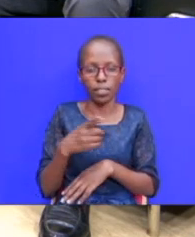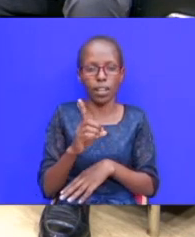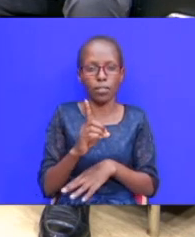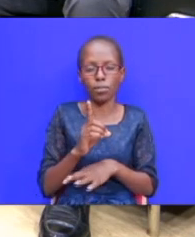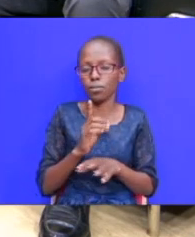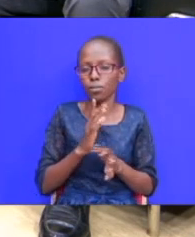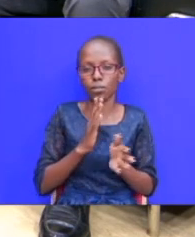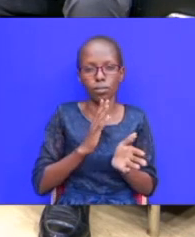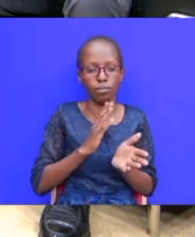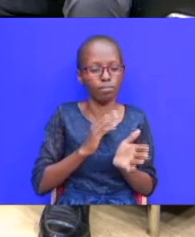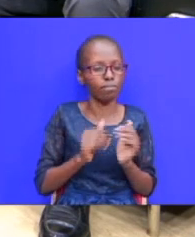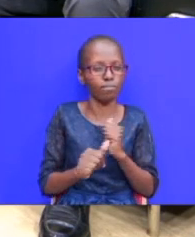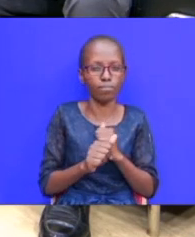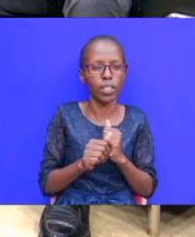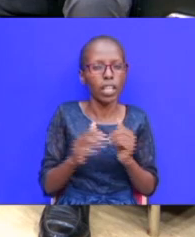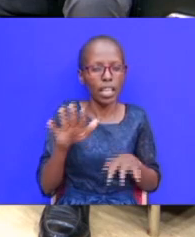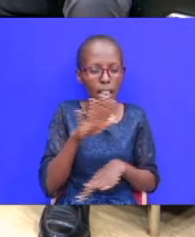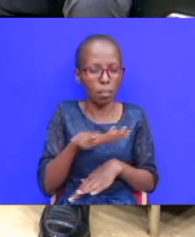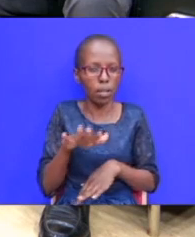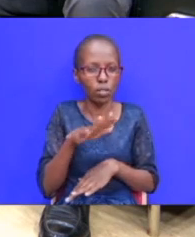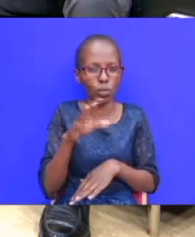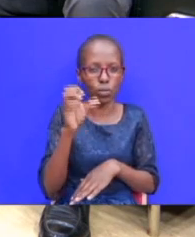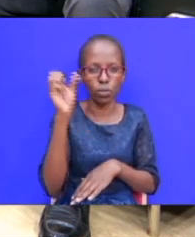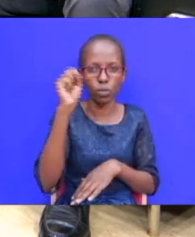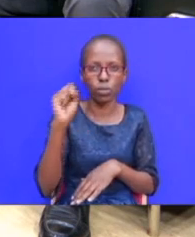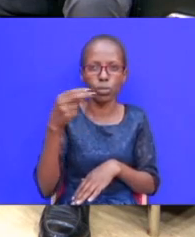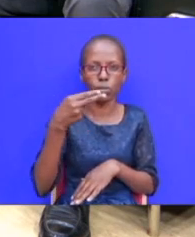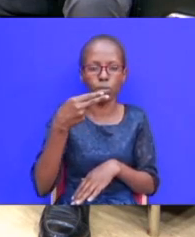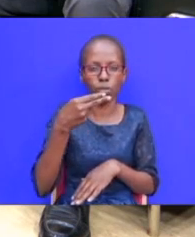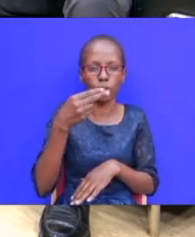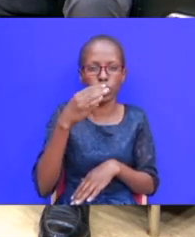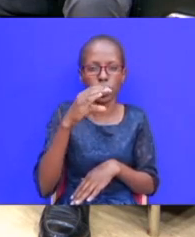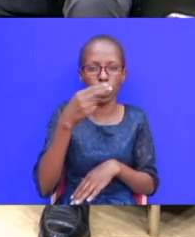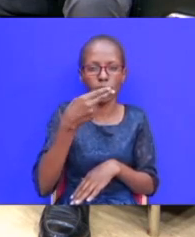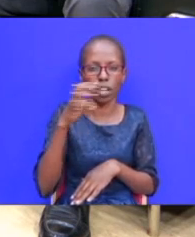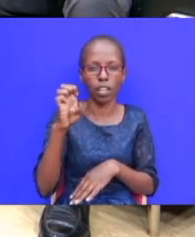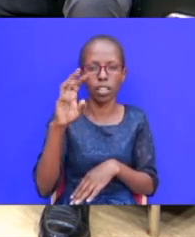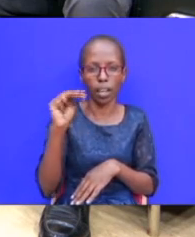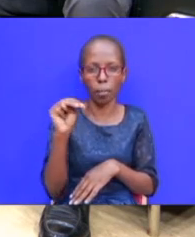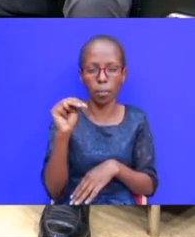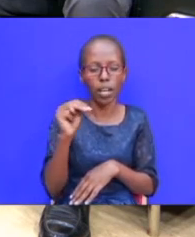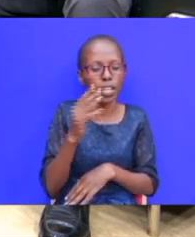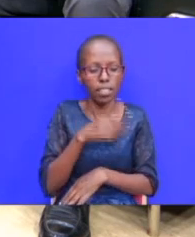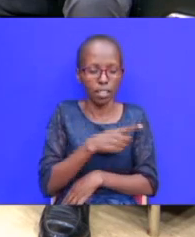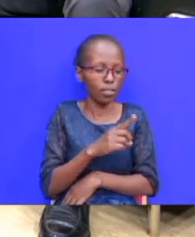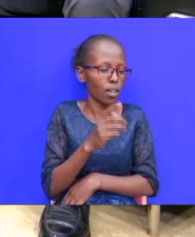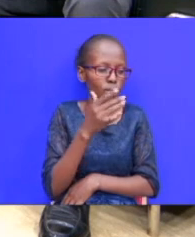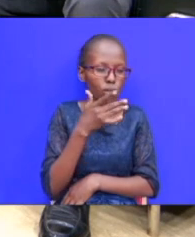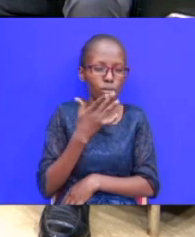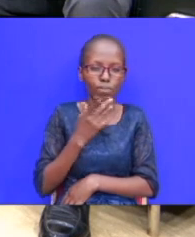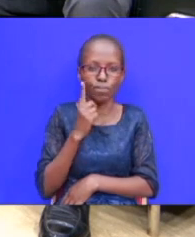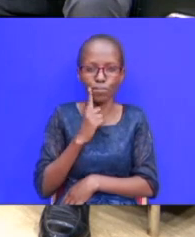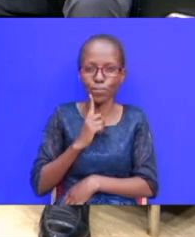and so they were in the area of shekel um and uh she was at bad yes by a gentleman called shekel